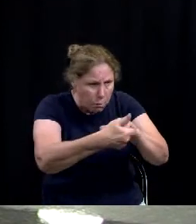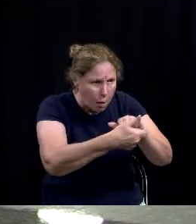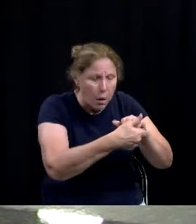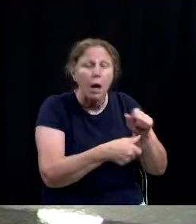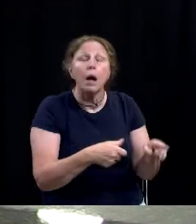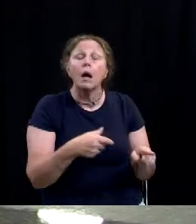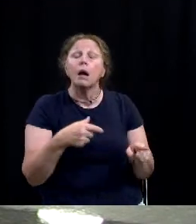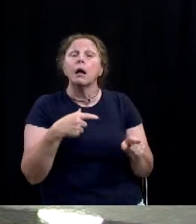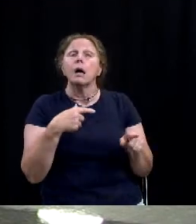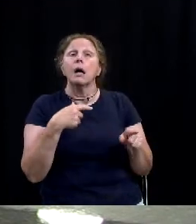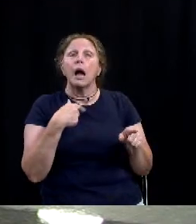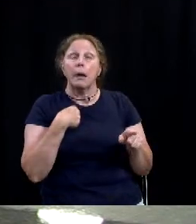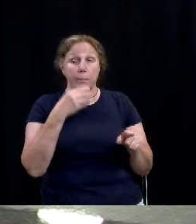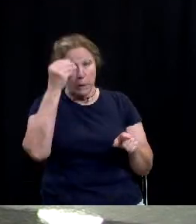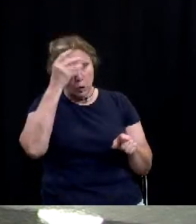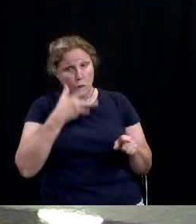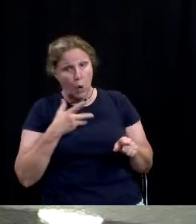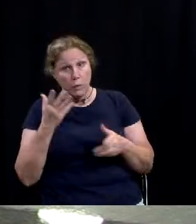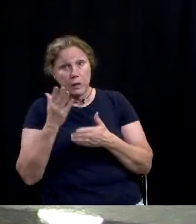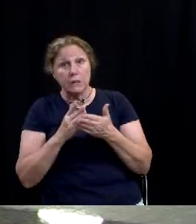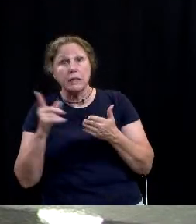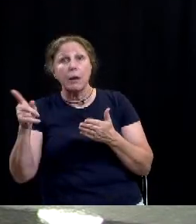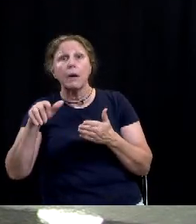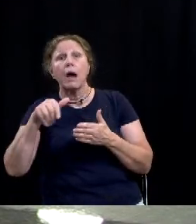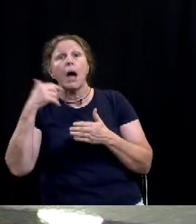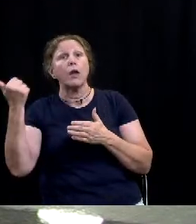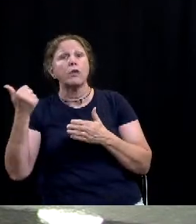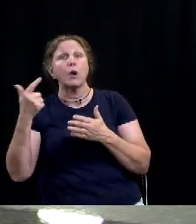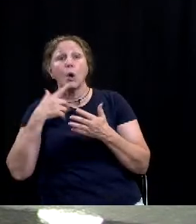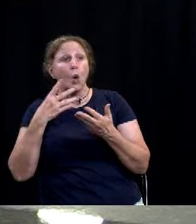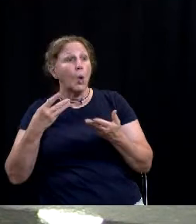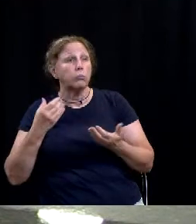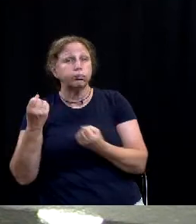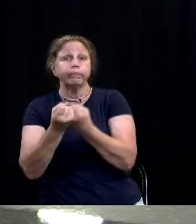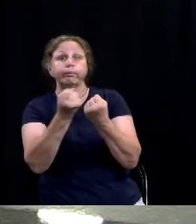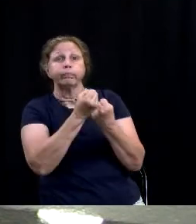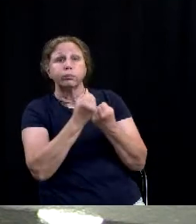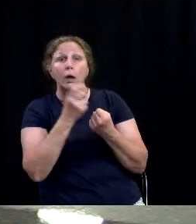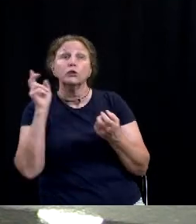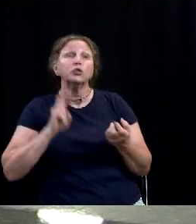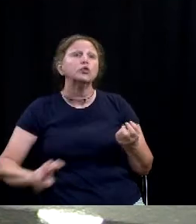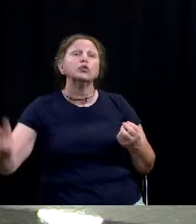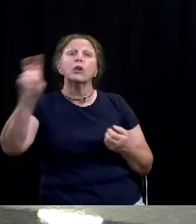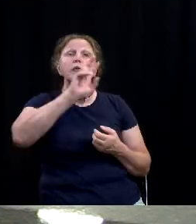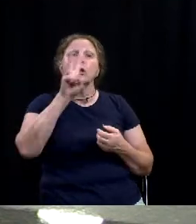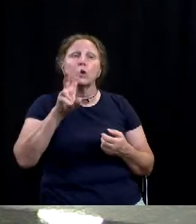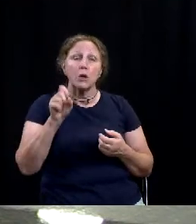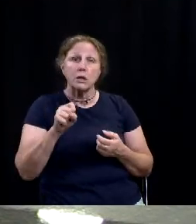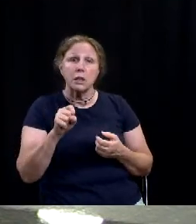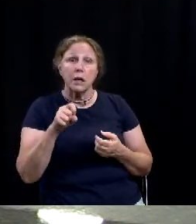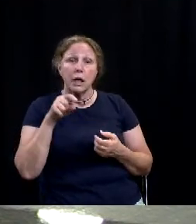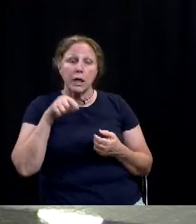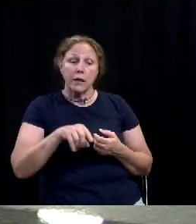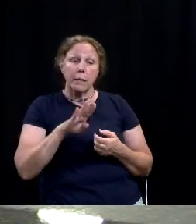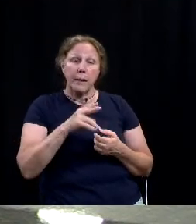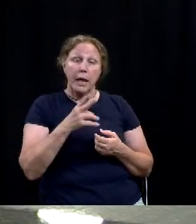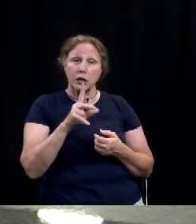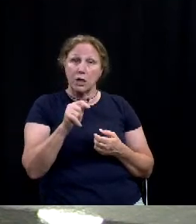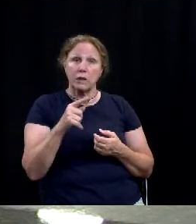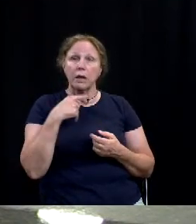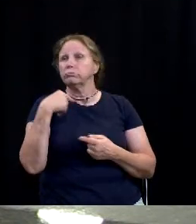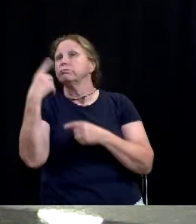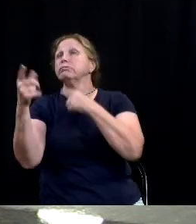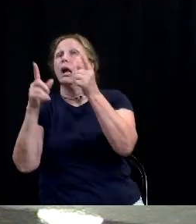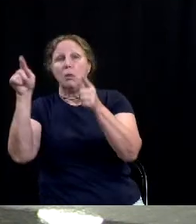that as as some of the philanthropic organizations uh go around the country uh touting the work of the bhlt that